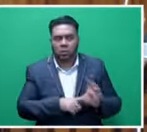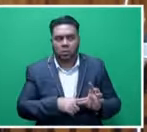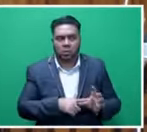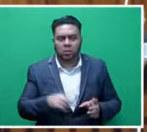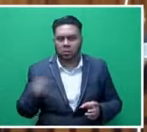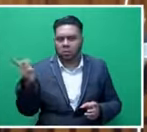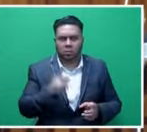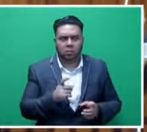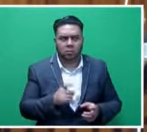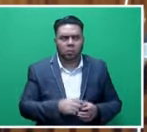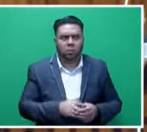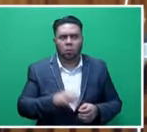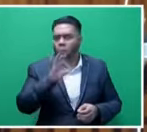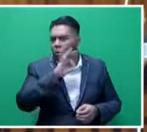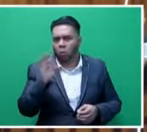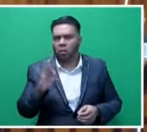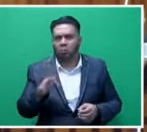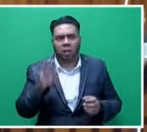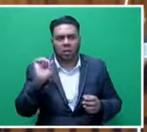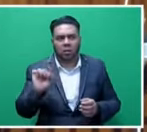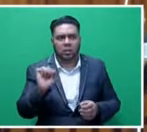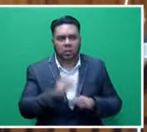came back and said, we no longer want to carry them for free.